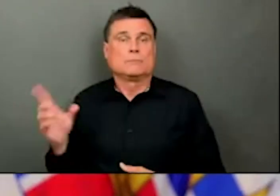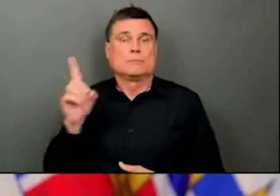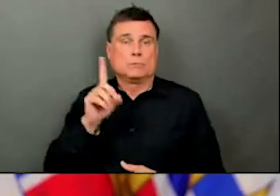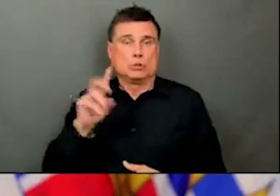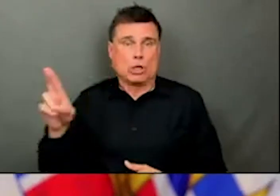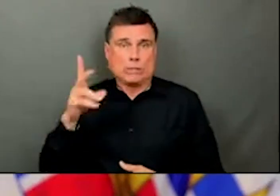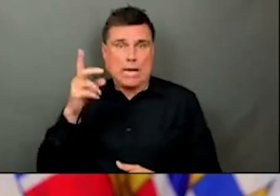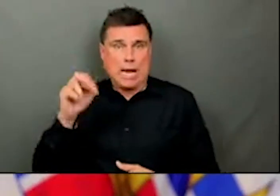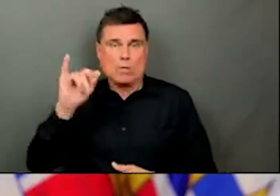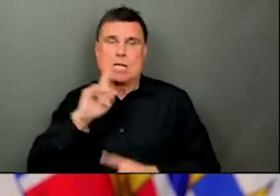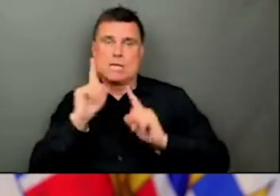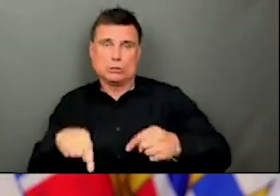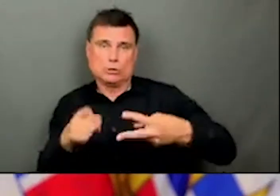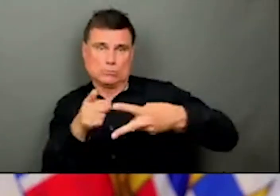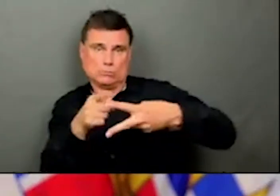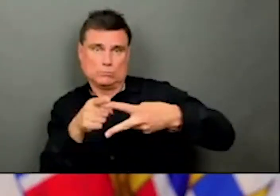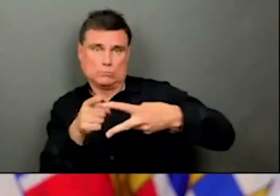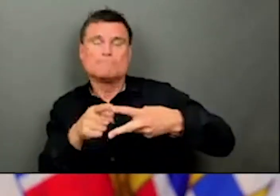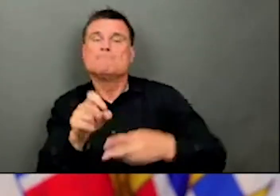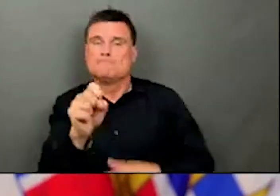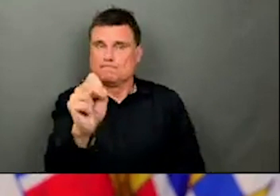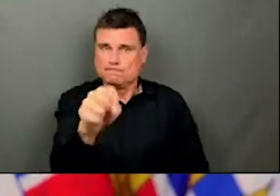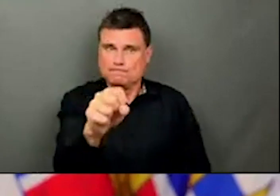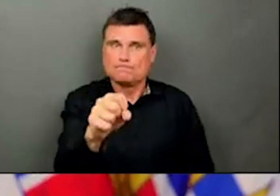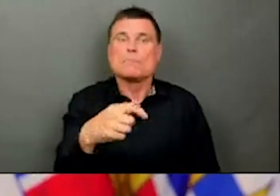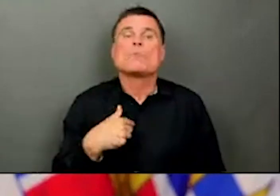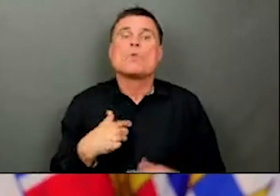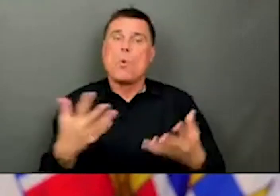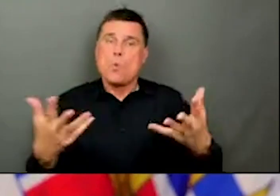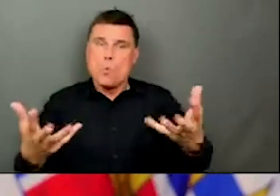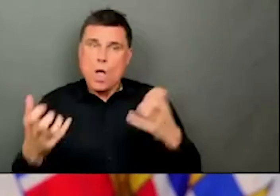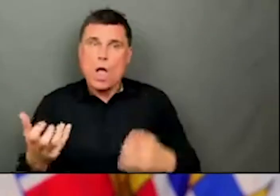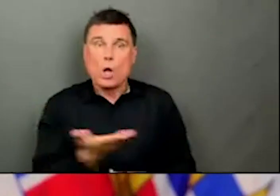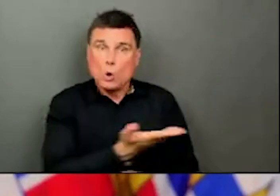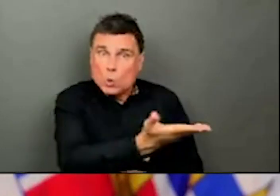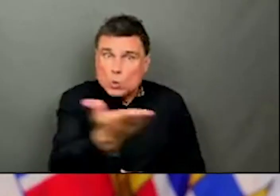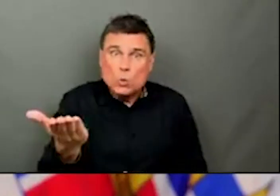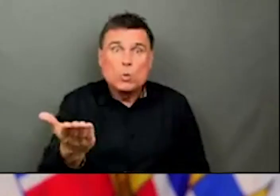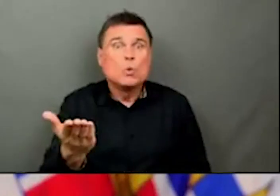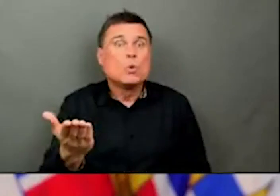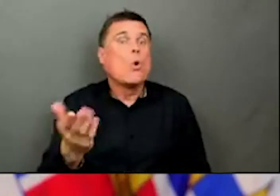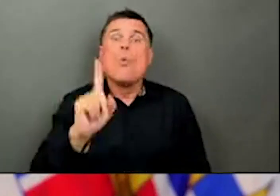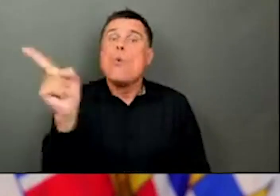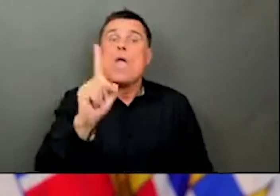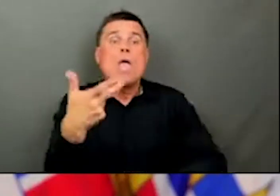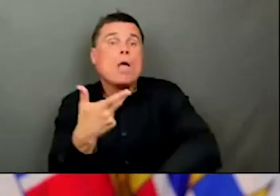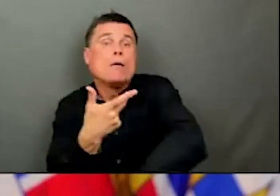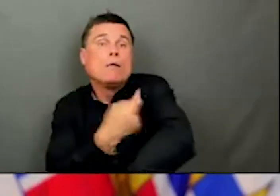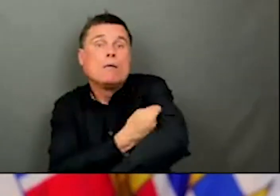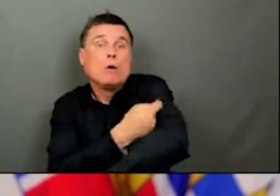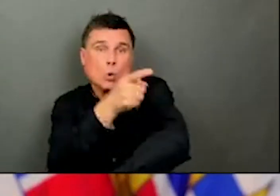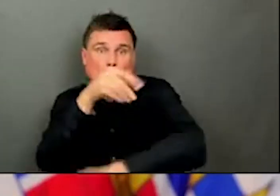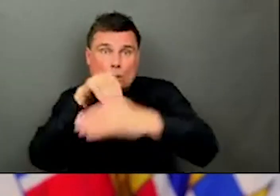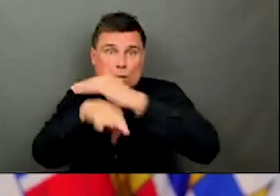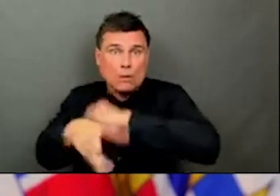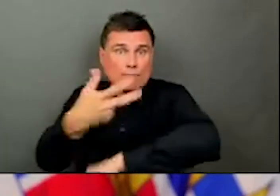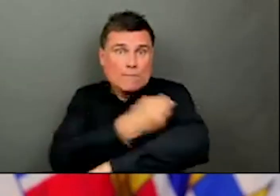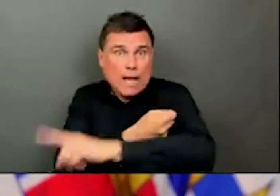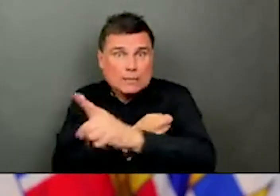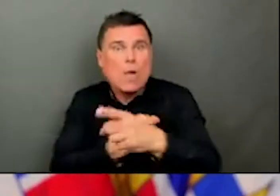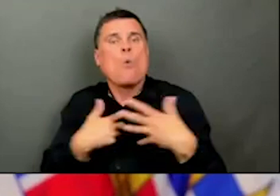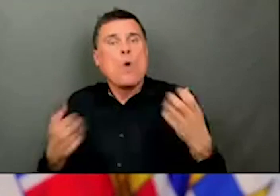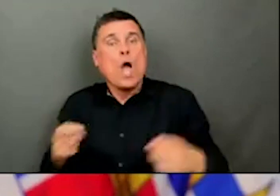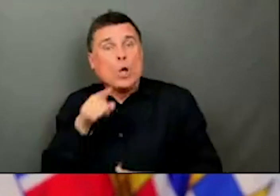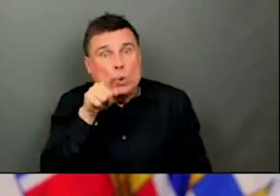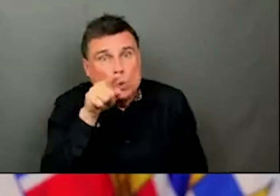This is one of the operational things that we've been consulting on over the last couple of weeks since the Pfizer vaccine, or the last 10 days or